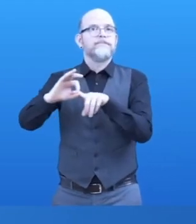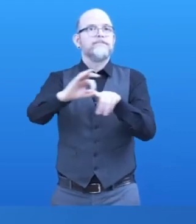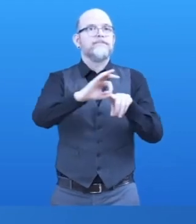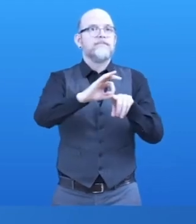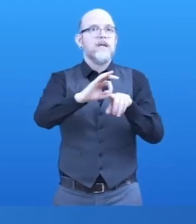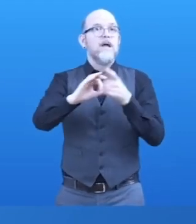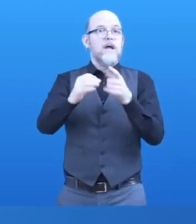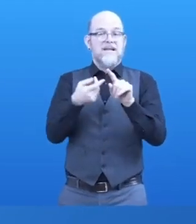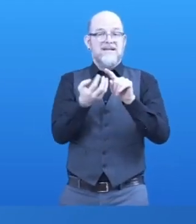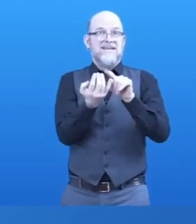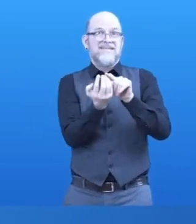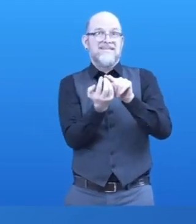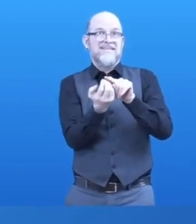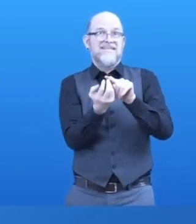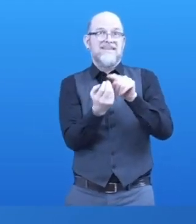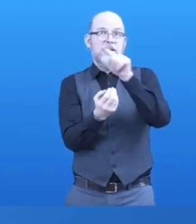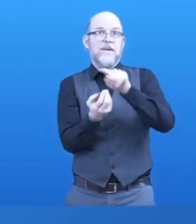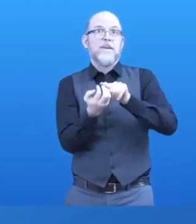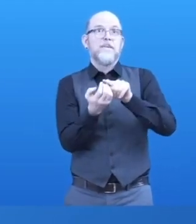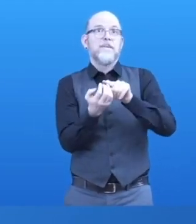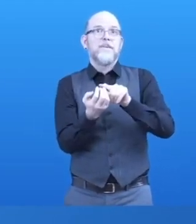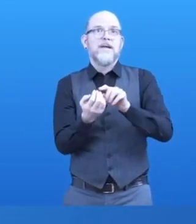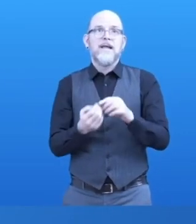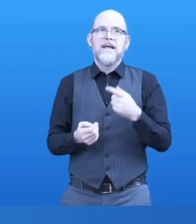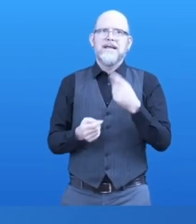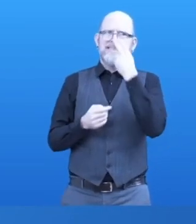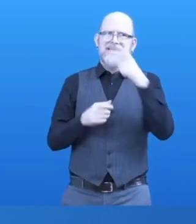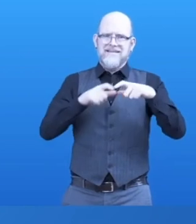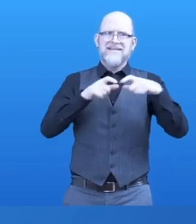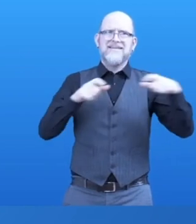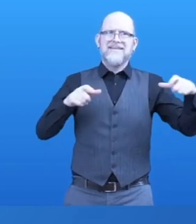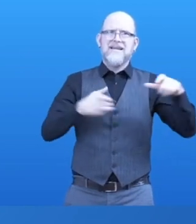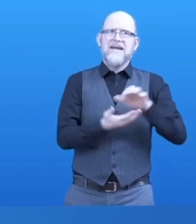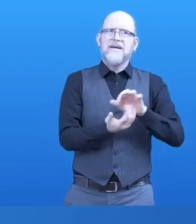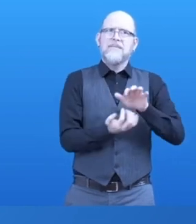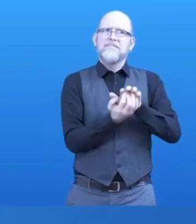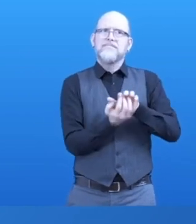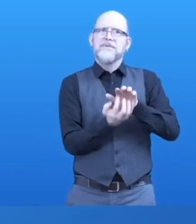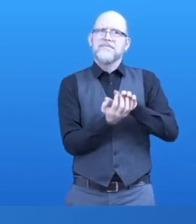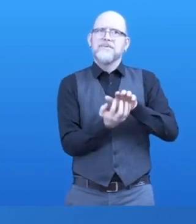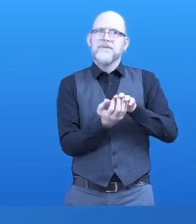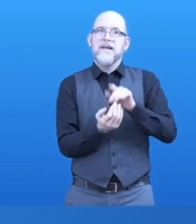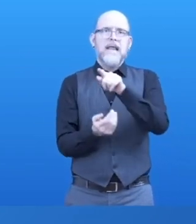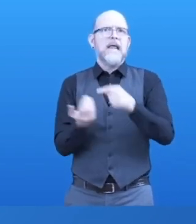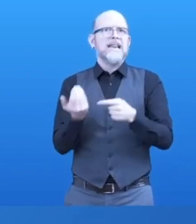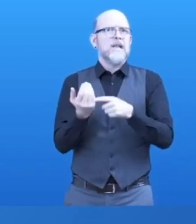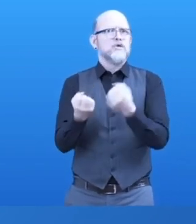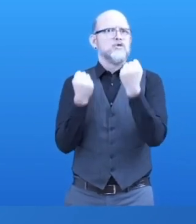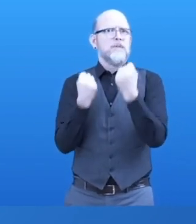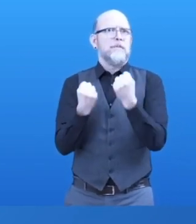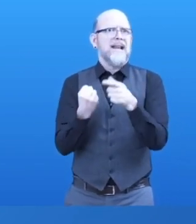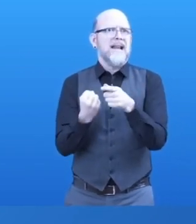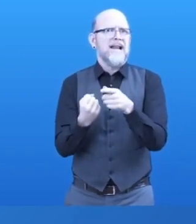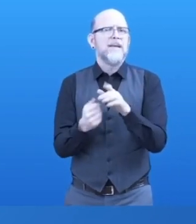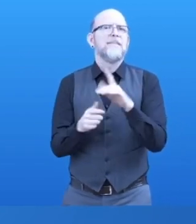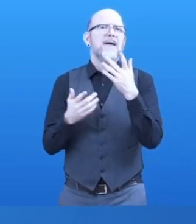lines in a book. The technology we use is much more robust, needing only a fraction of moving parts and active elements compared to